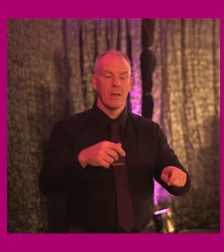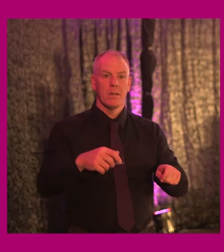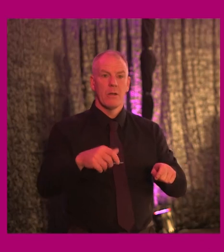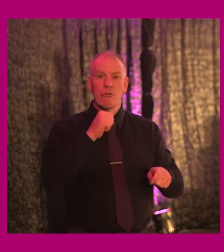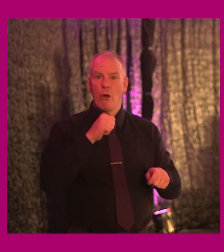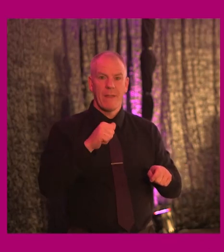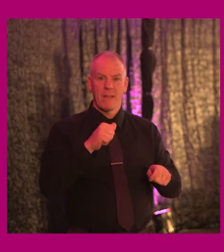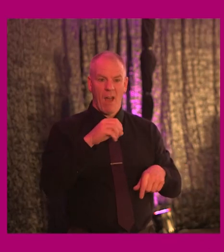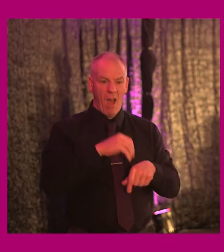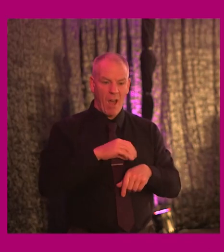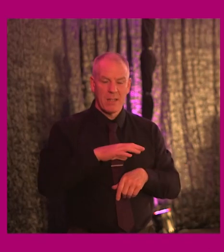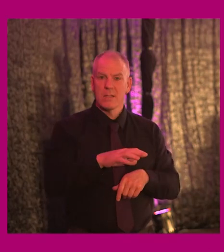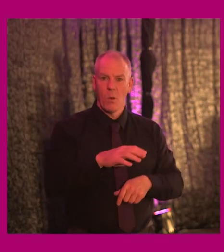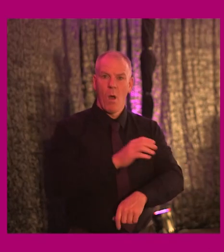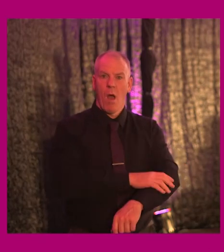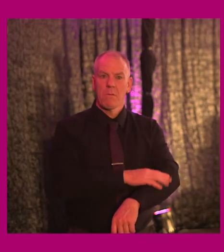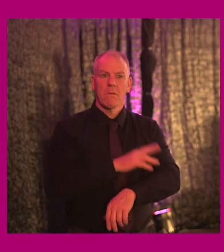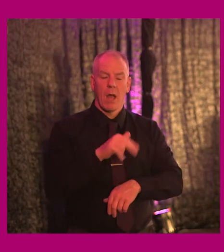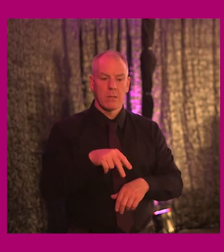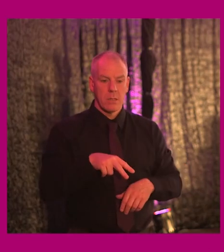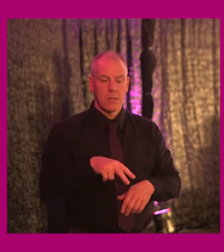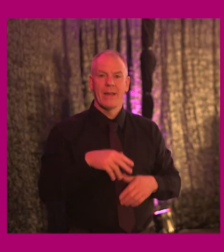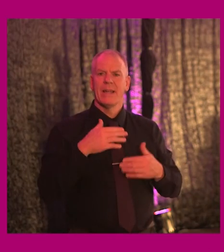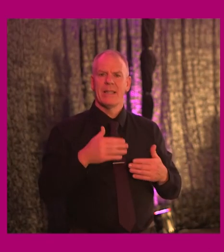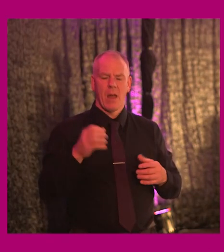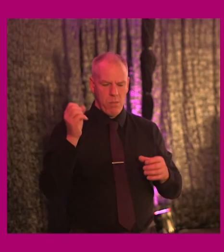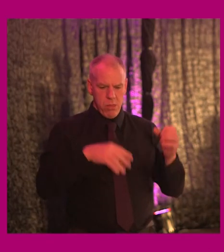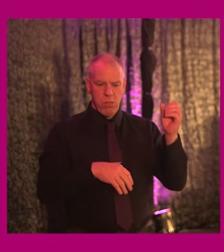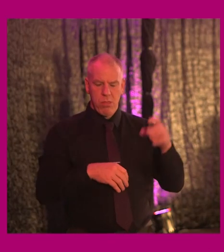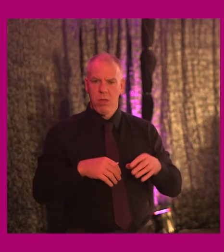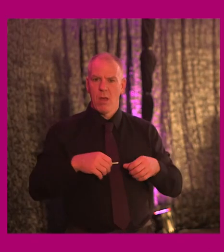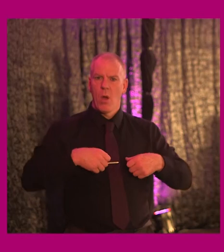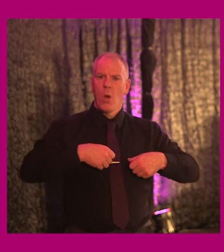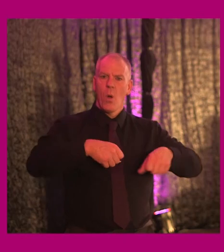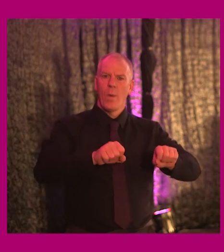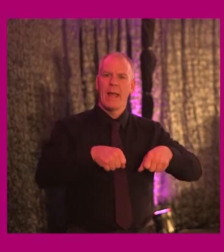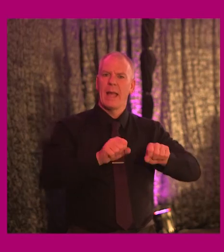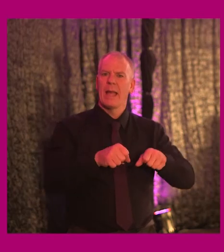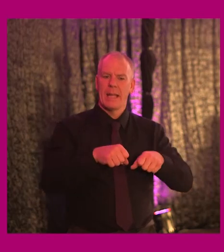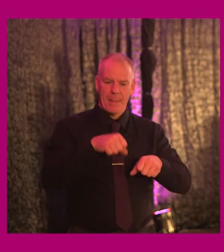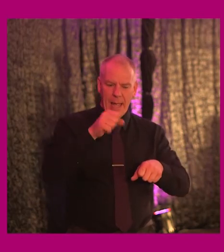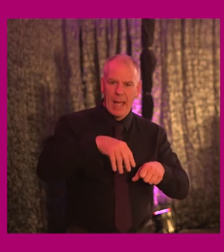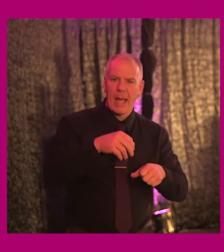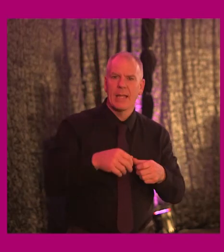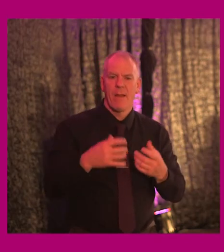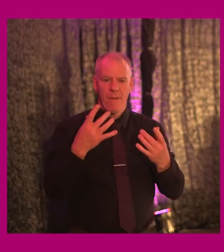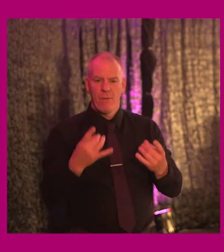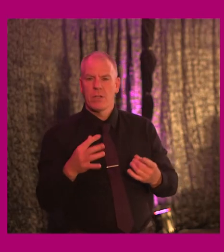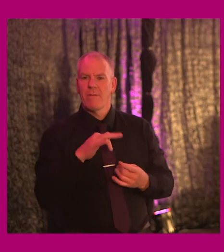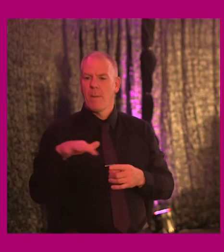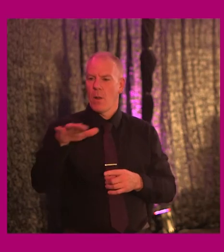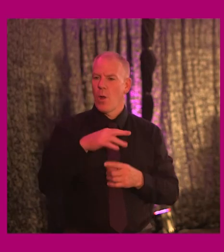-free and the domain of the pedestrian is now littered with wheelie bins and street furniture belonging to the local restaurant.